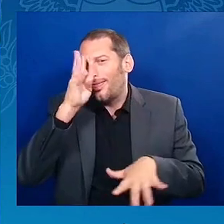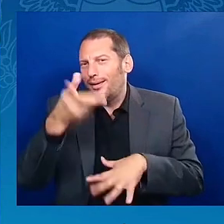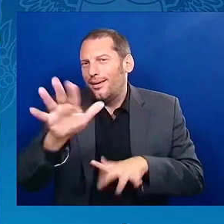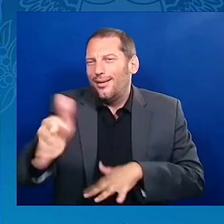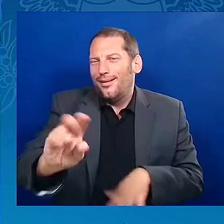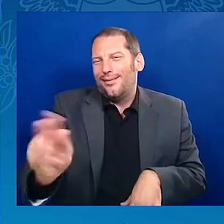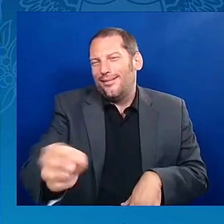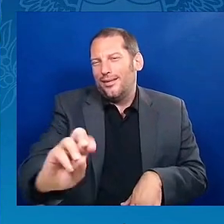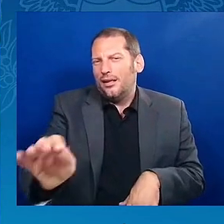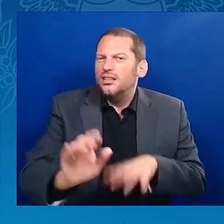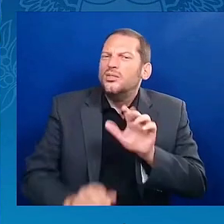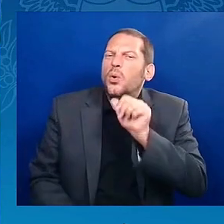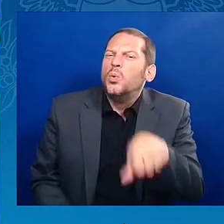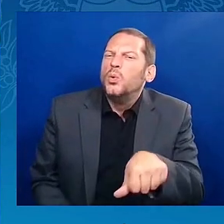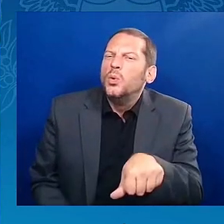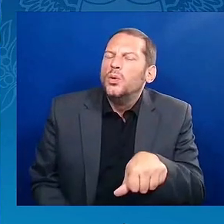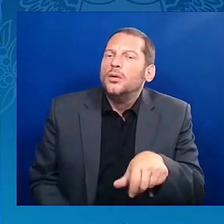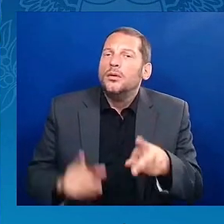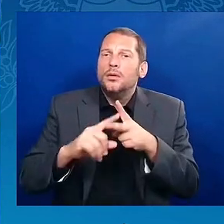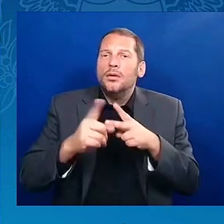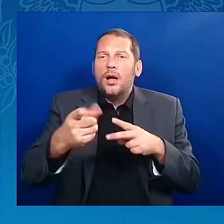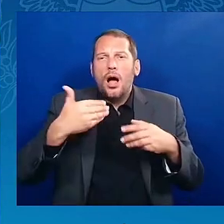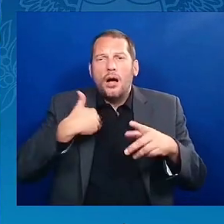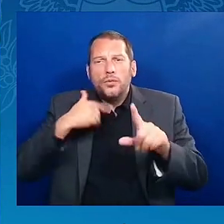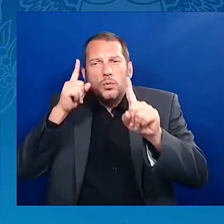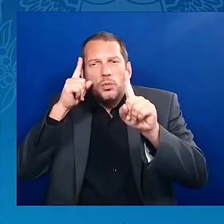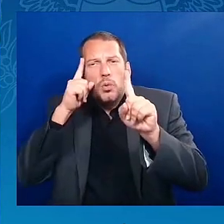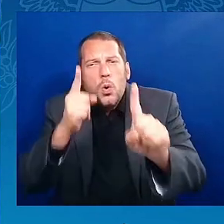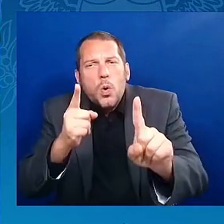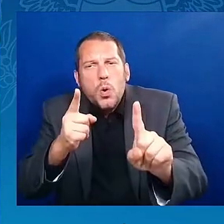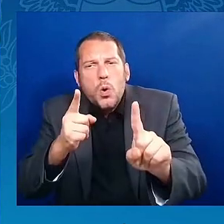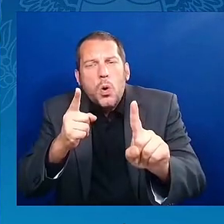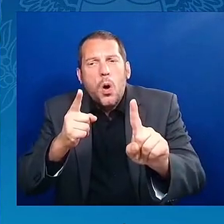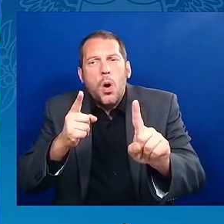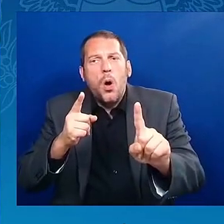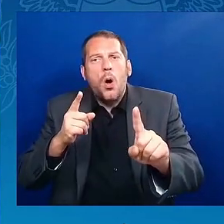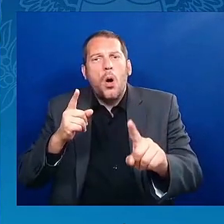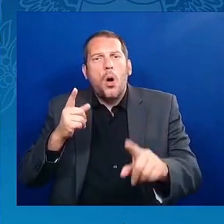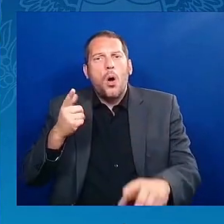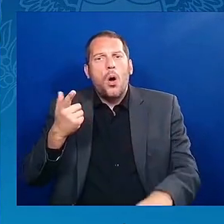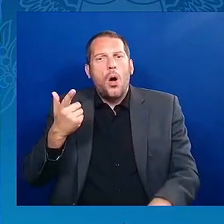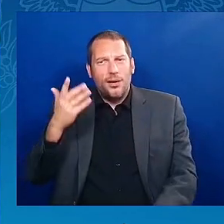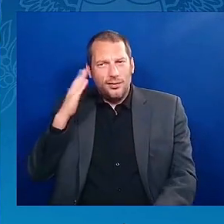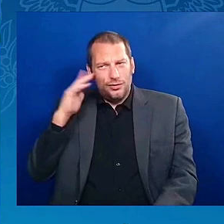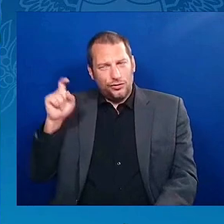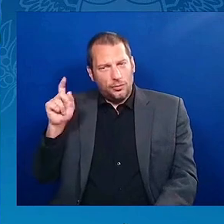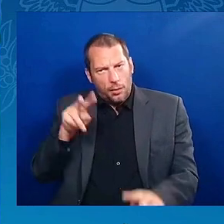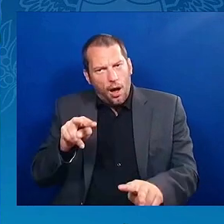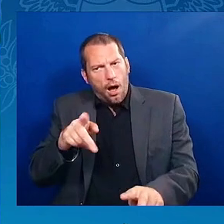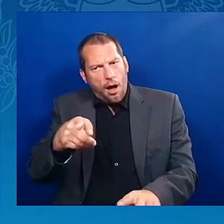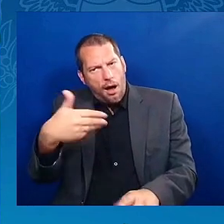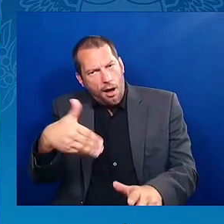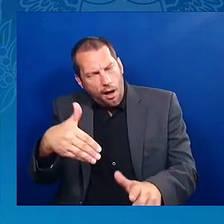that you are applauded for having the ability to see what can be unburdened by what has been.